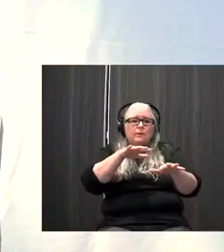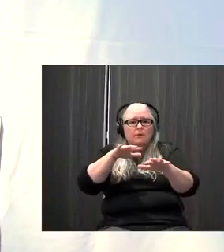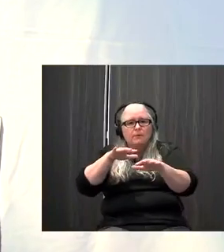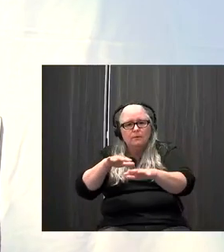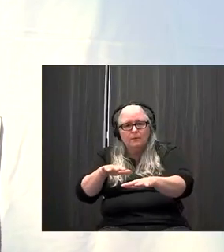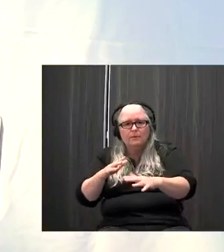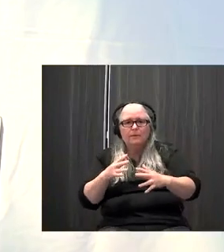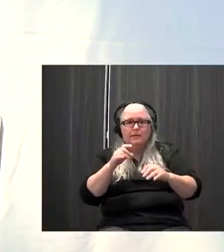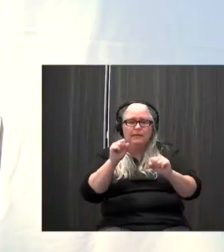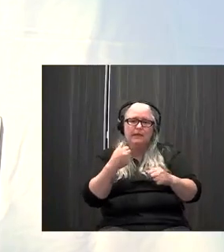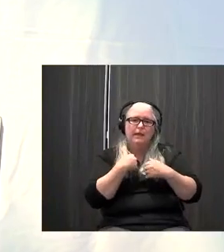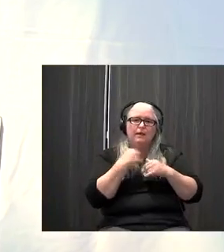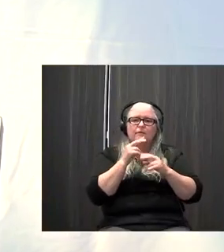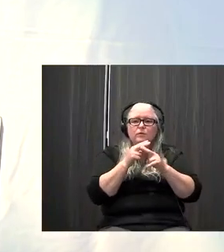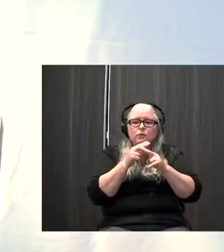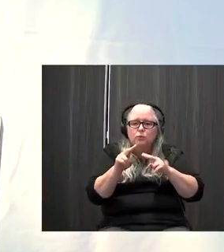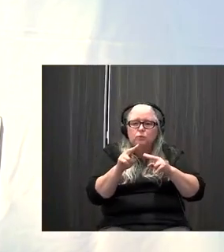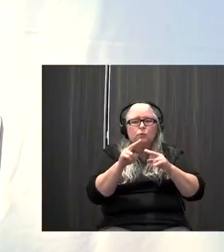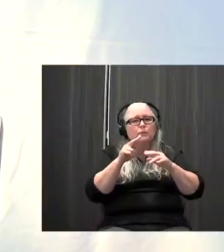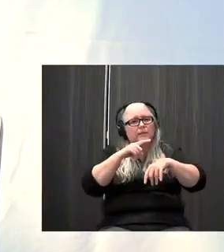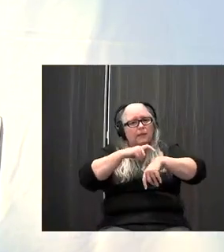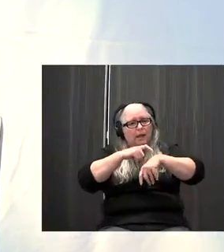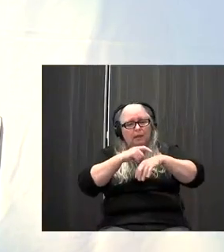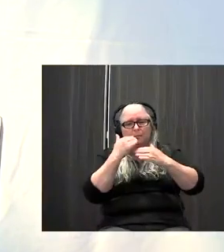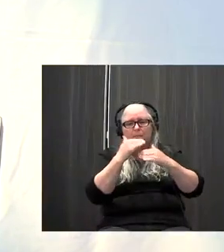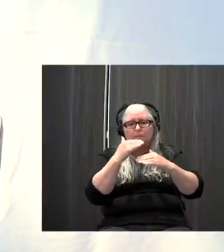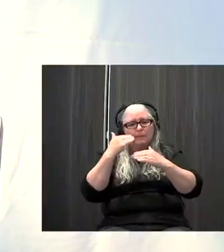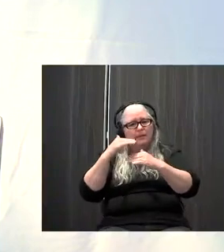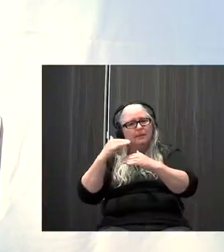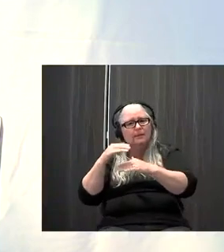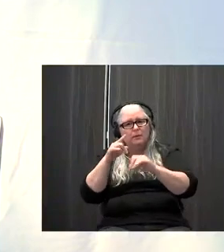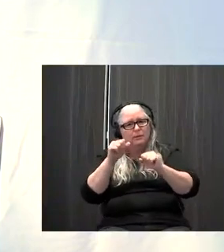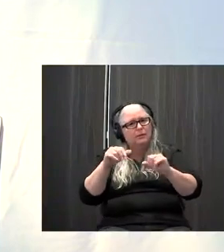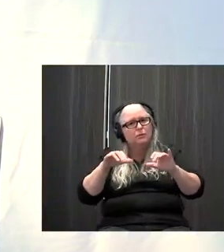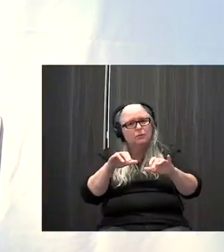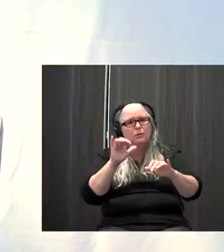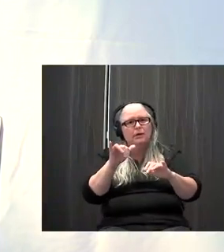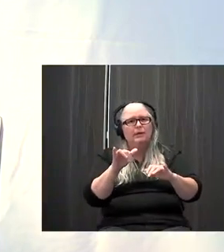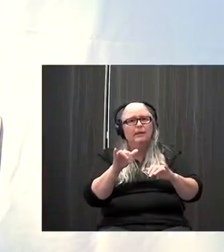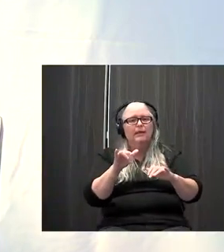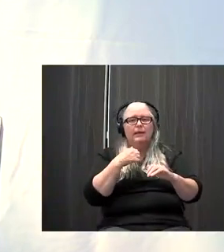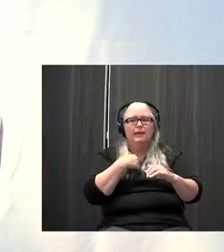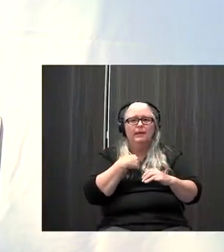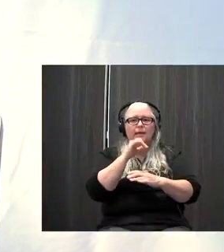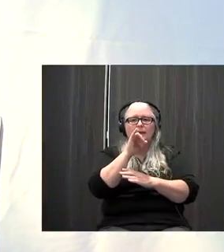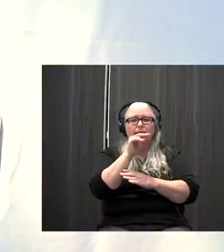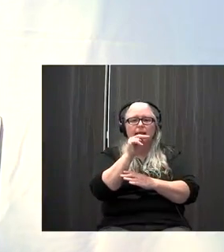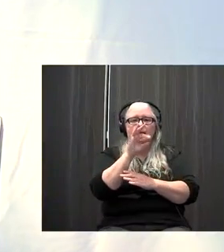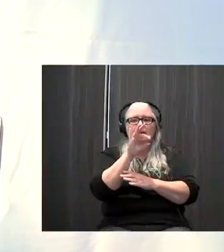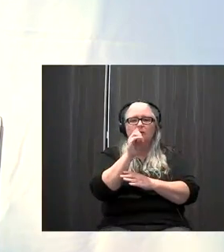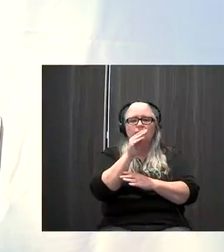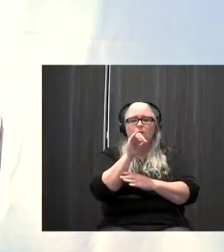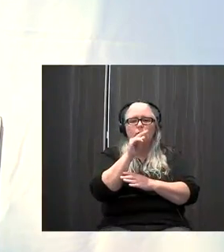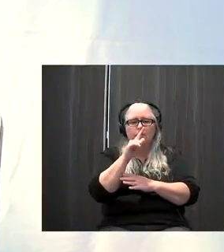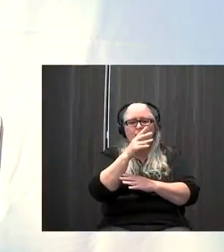small snippets that they can do. And there's also a little difference between what's called informal practice and formal practice. So the mindfulness meditation